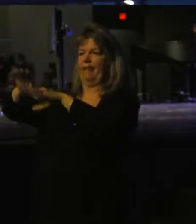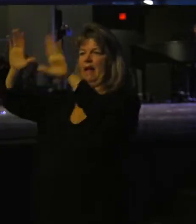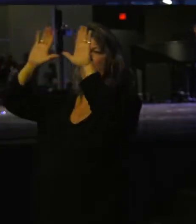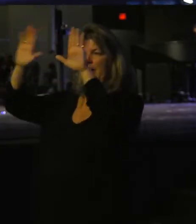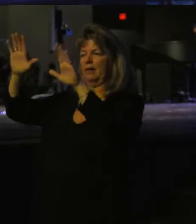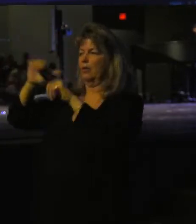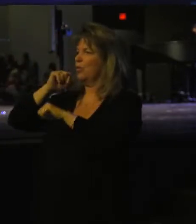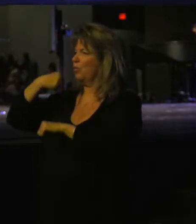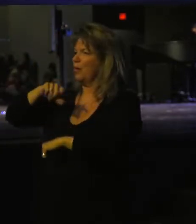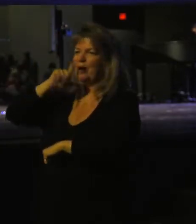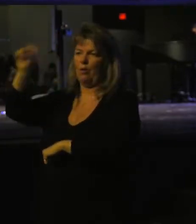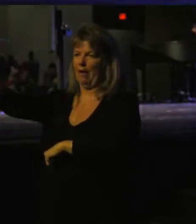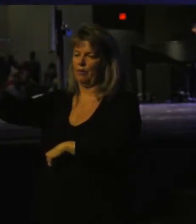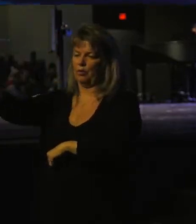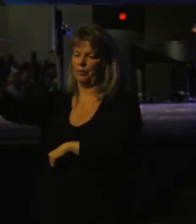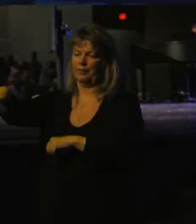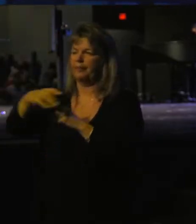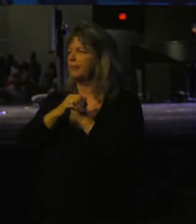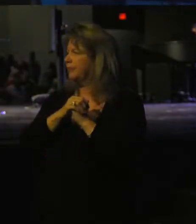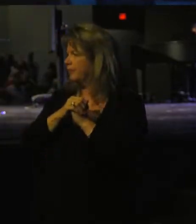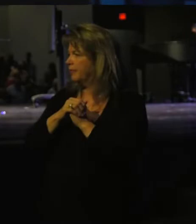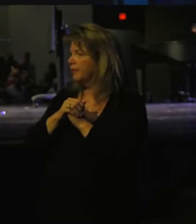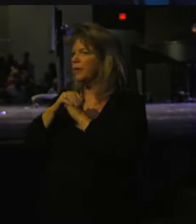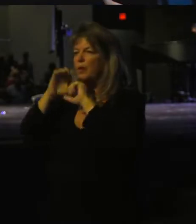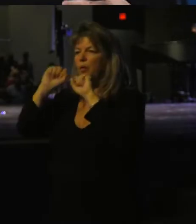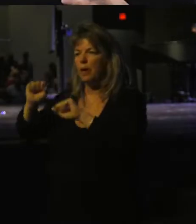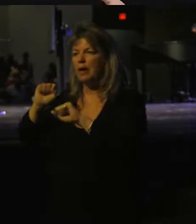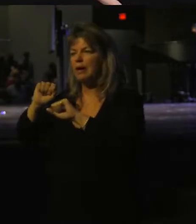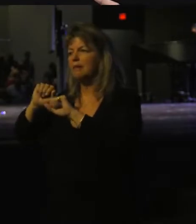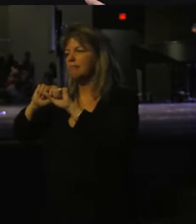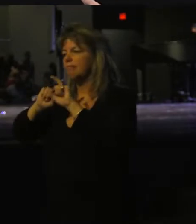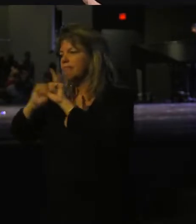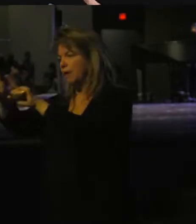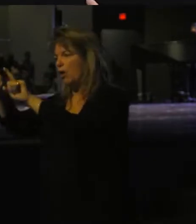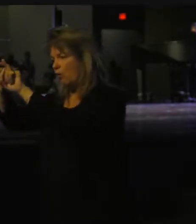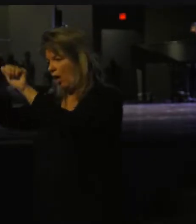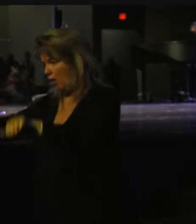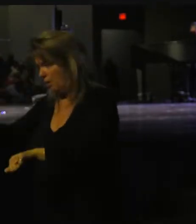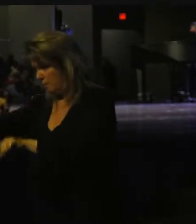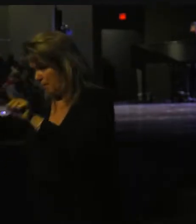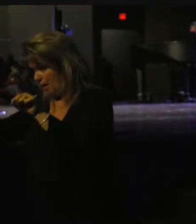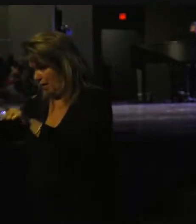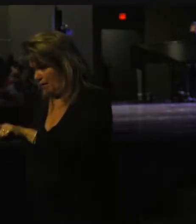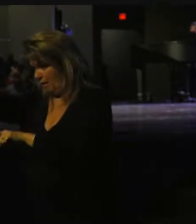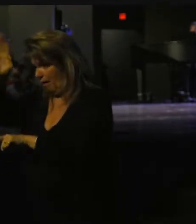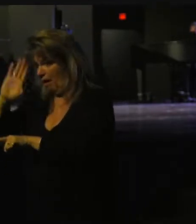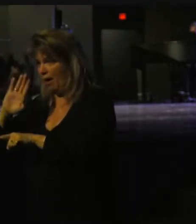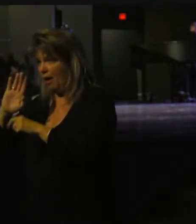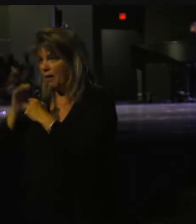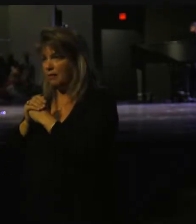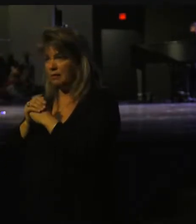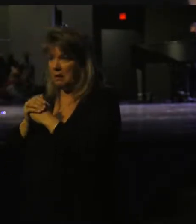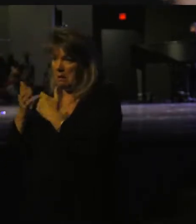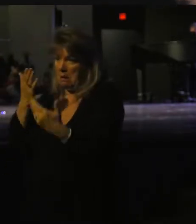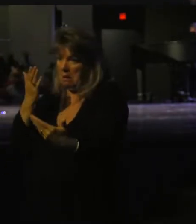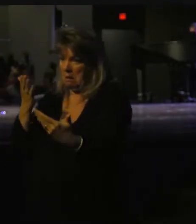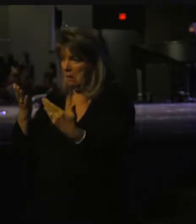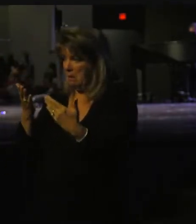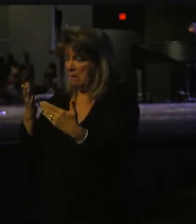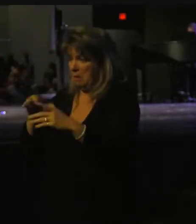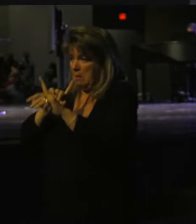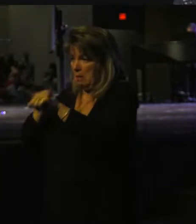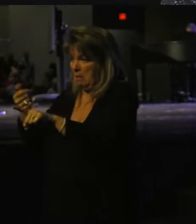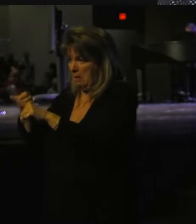we don't have to. we get to go to the altar of God and maybe commit ourselves